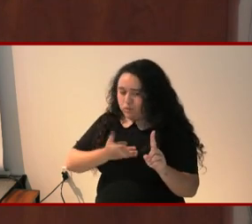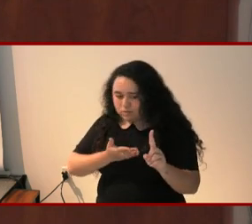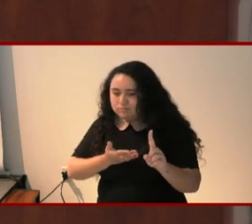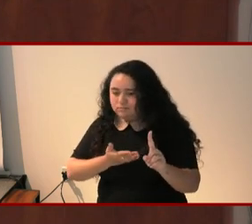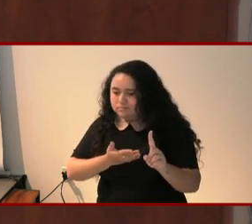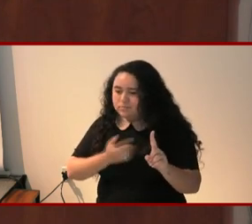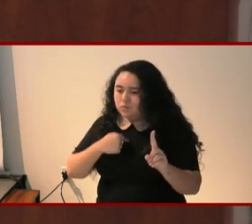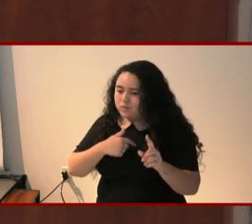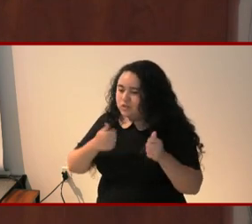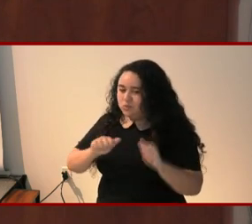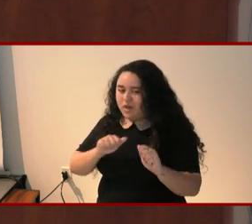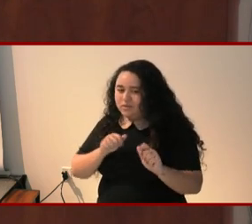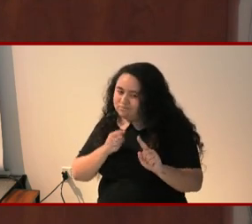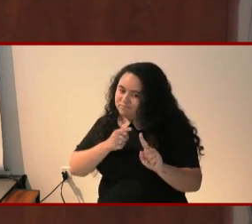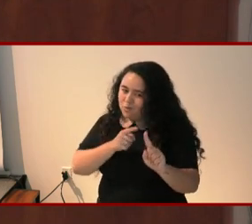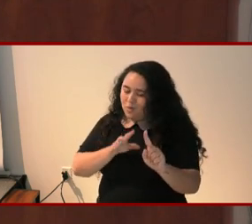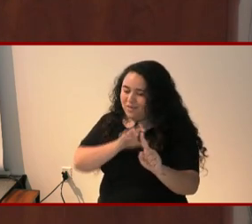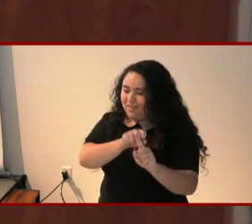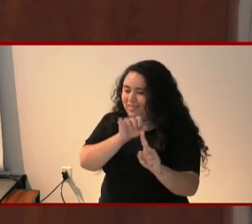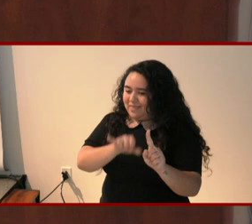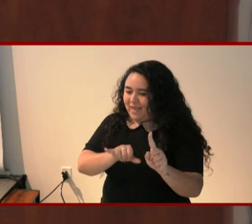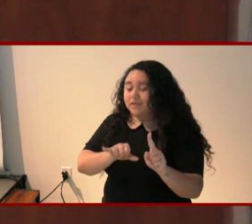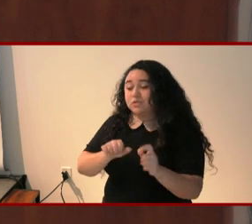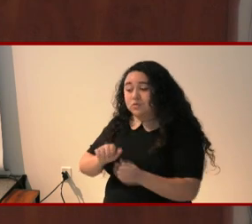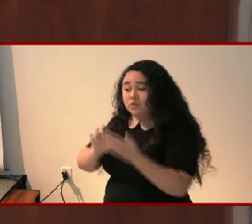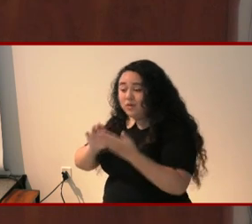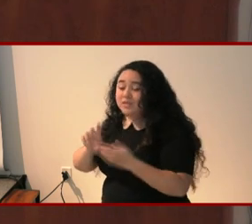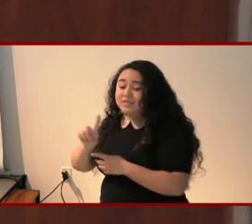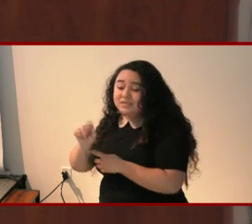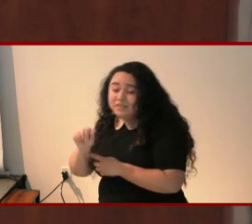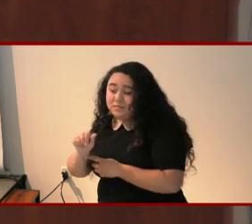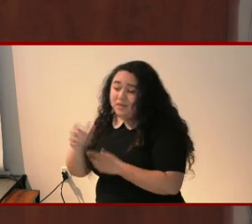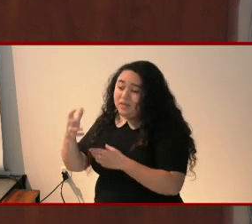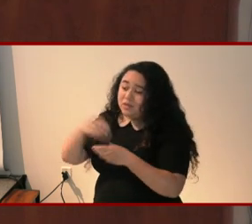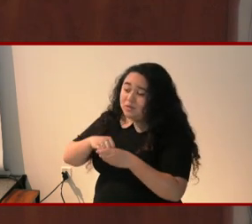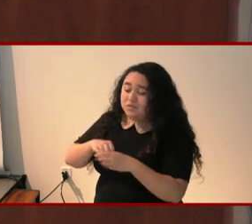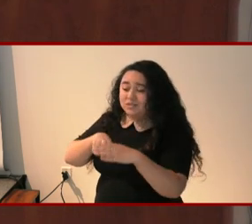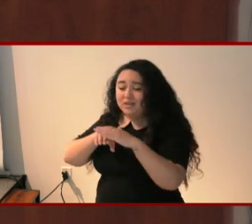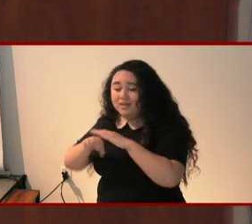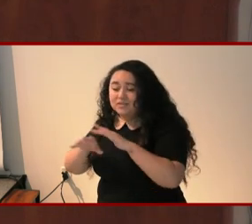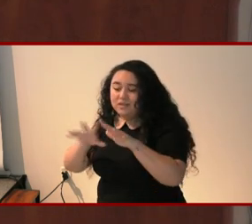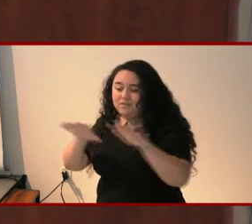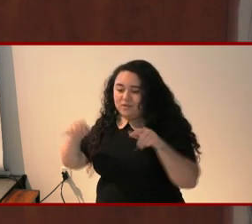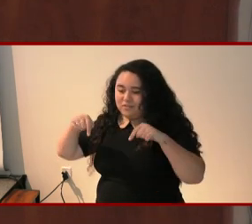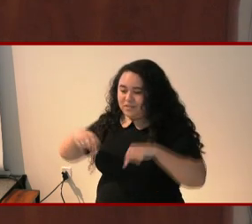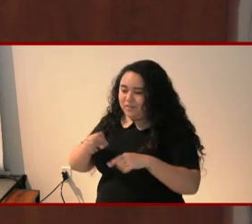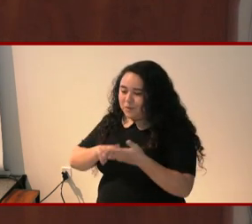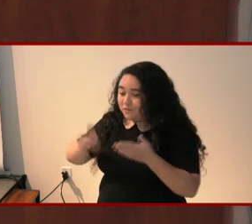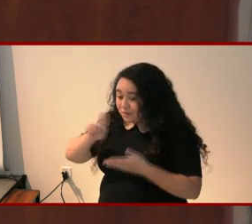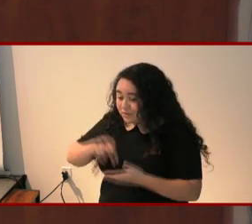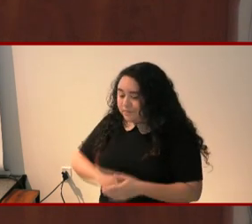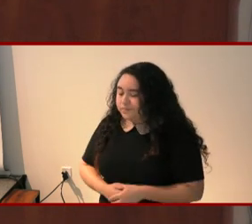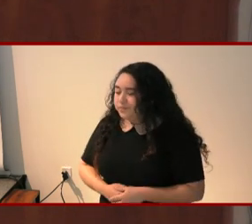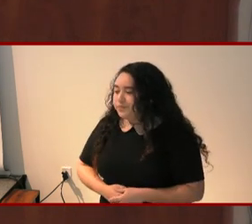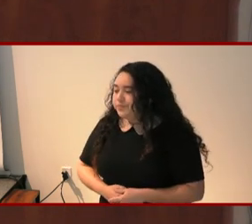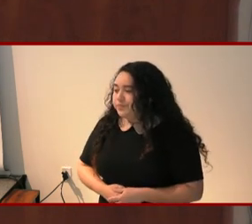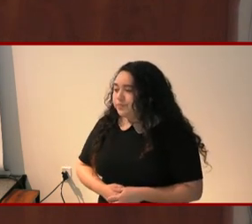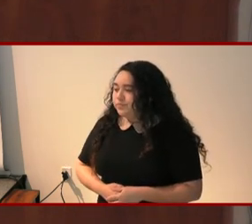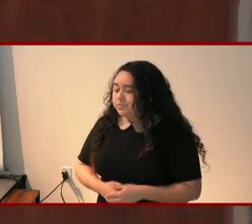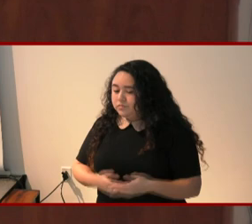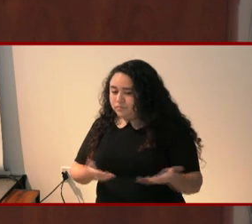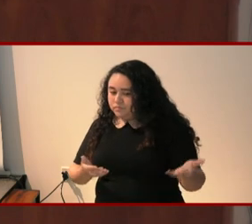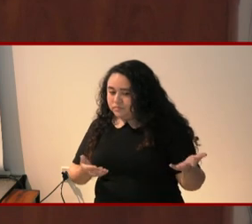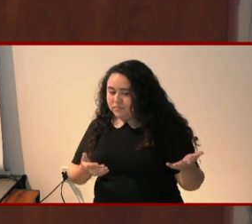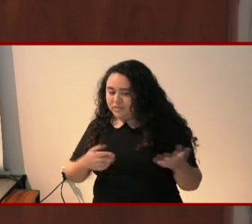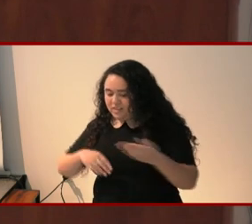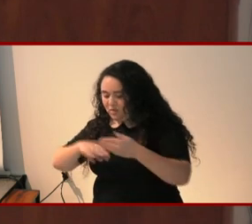we attempt to address disability, inclusion, access, and diversity in our university. How about I